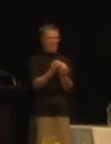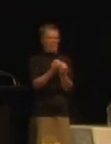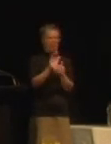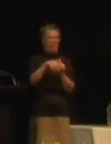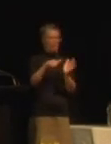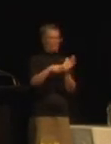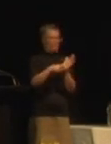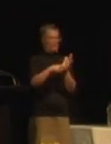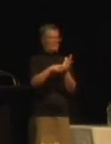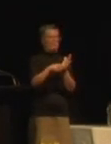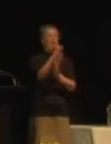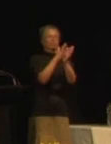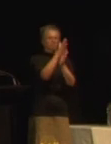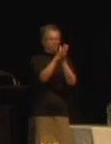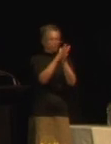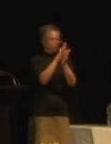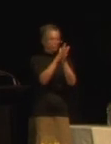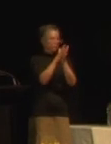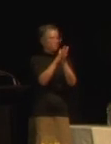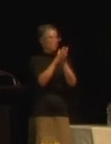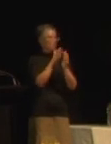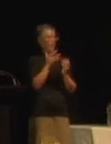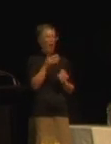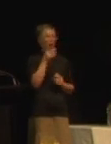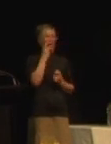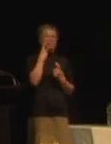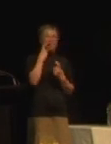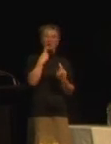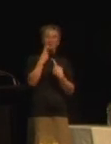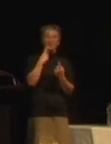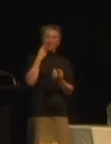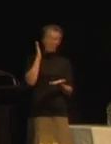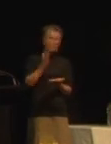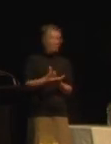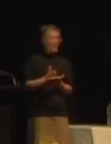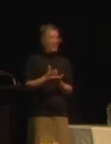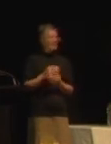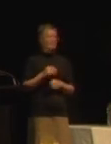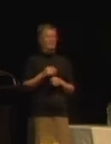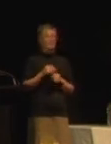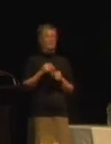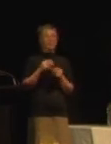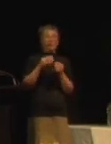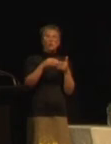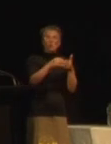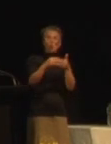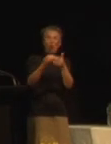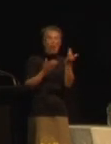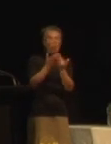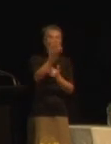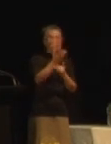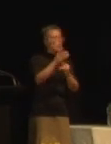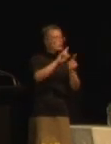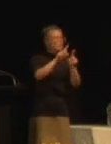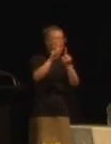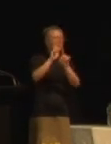It had things like being able to discover the facts in Utipapa, virtual tour guide through the exhibitions, seeing what's on,